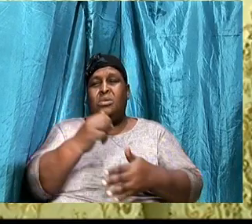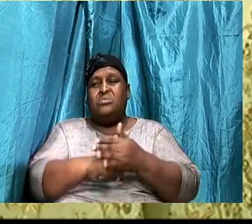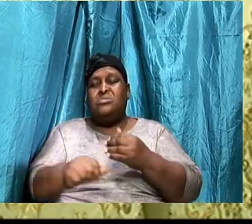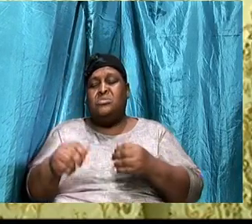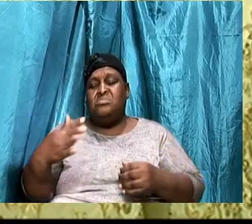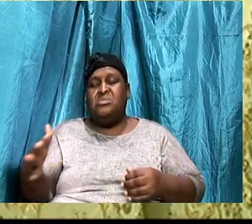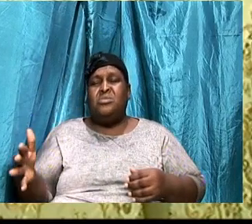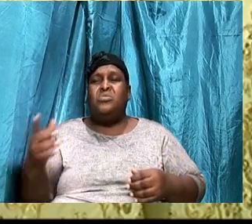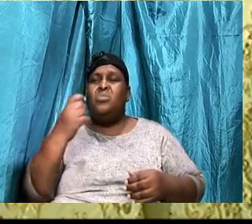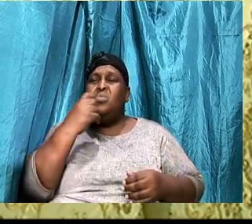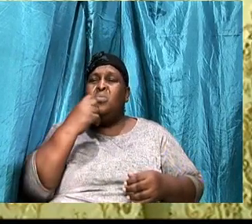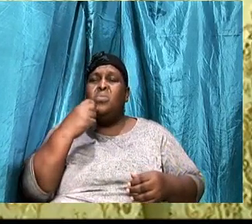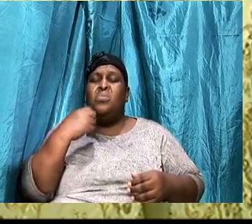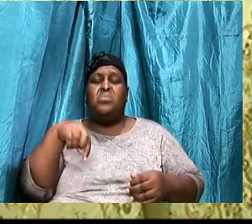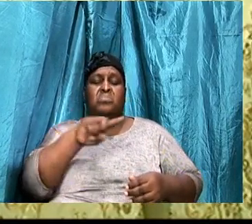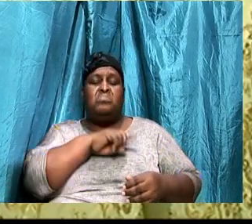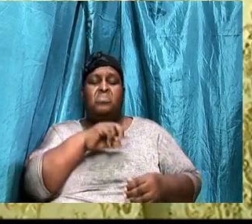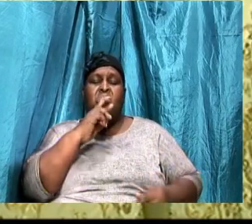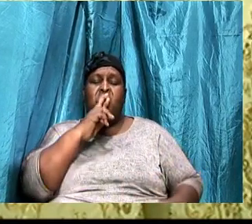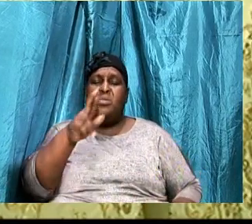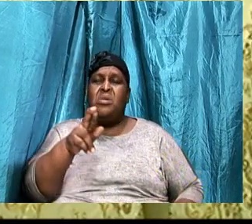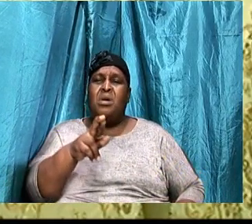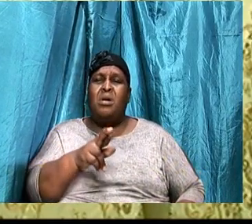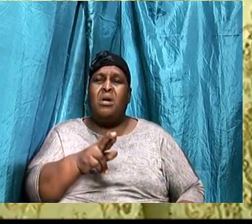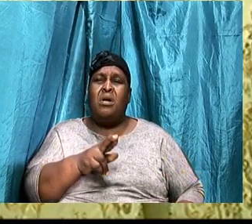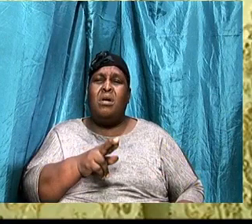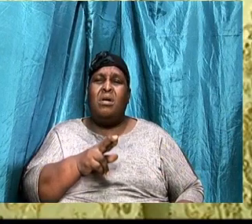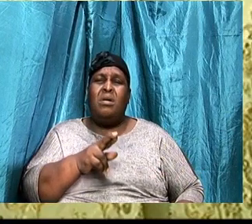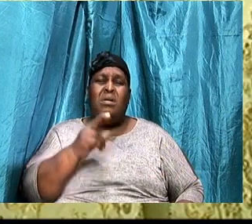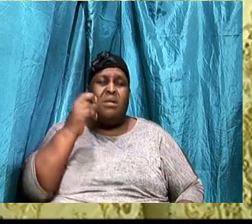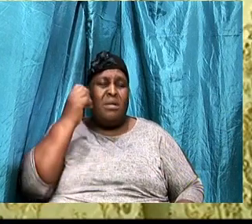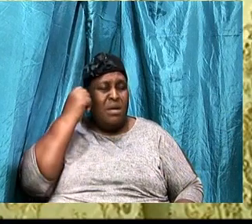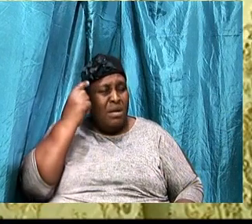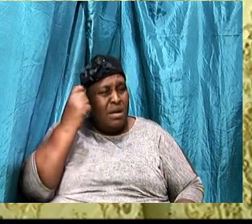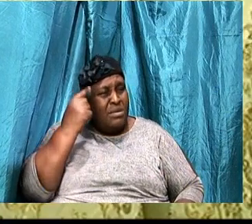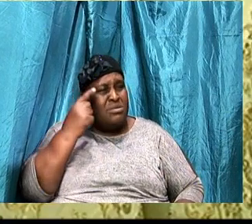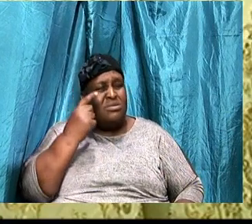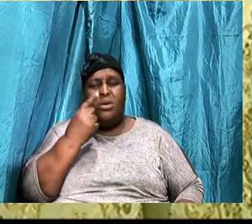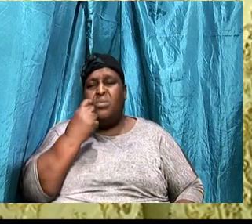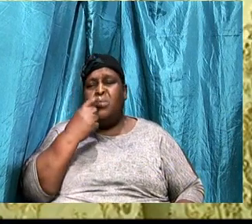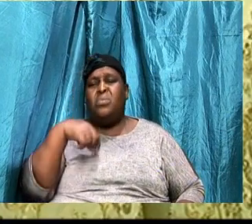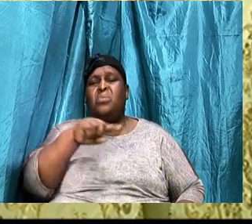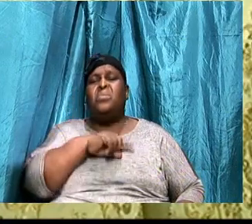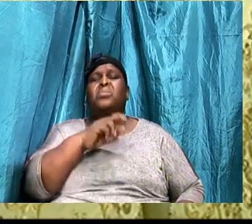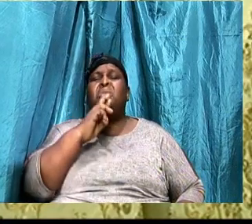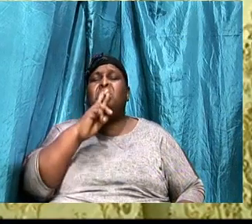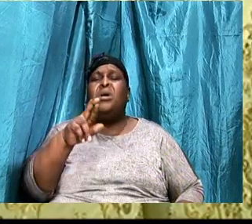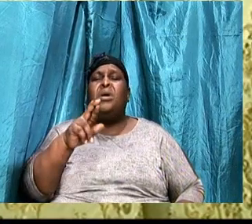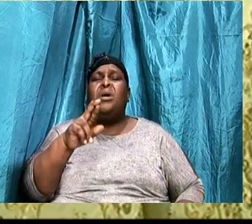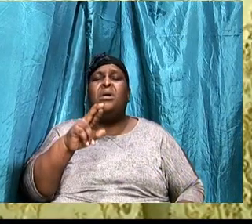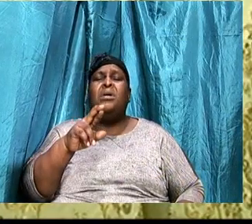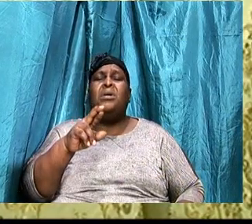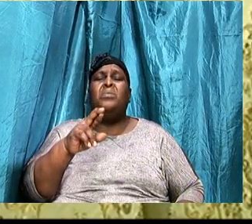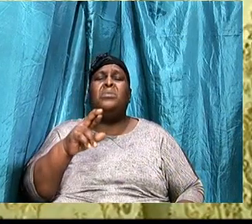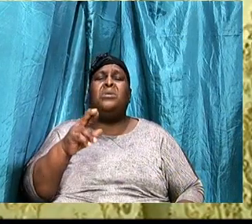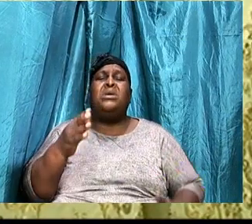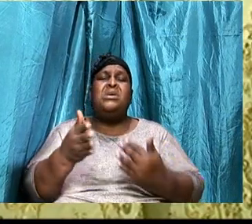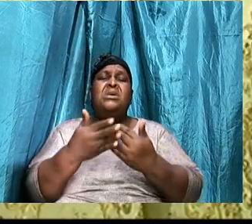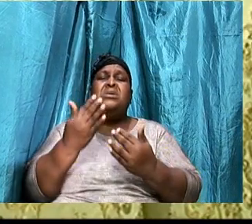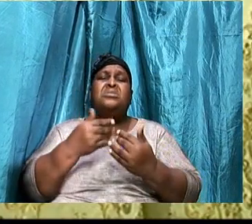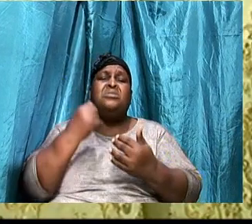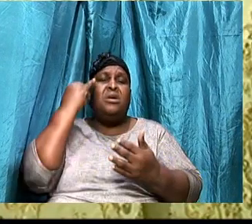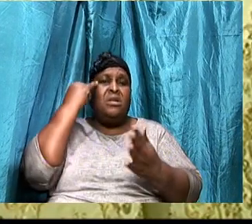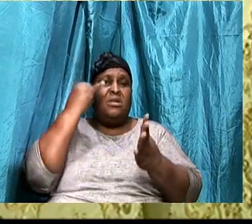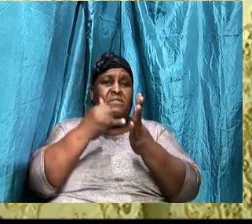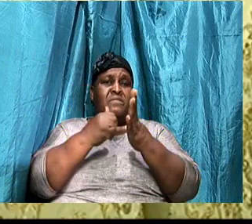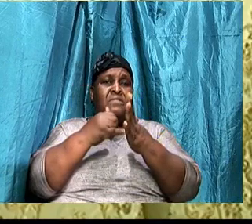Because if we understand who we are, then we will be able to identify the enemy. And if we